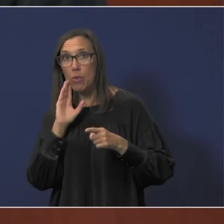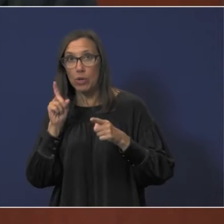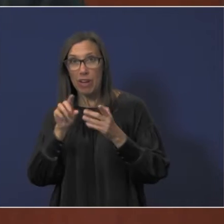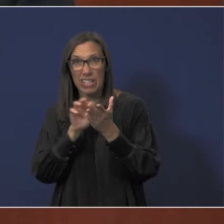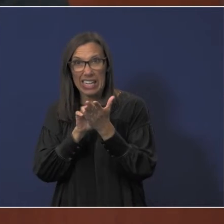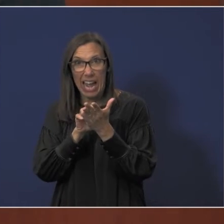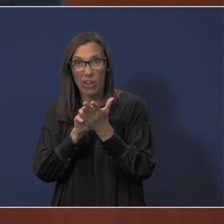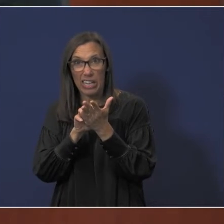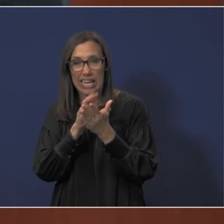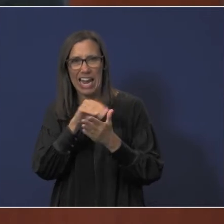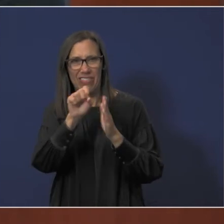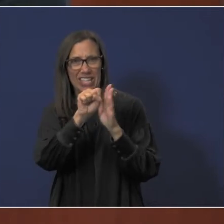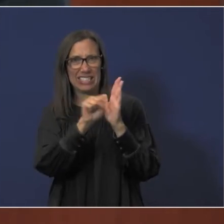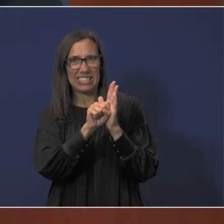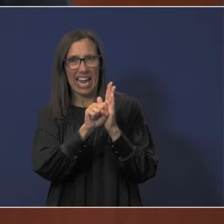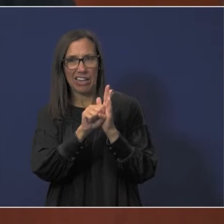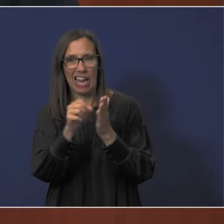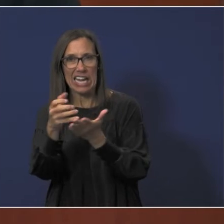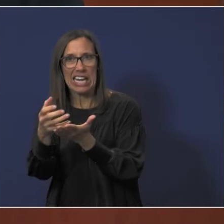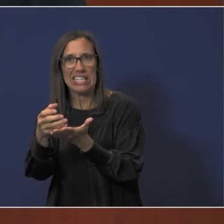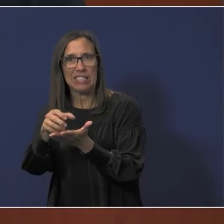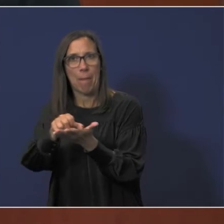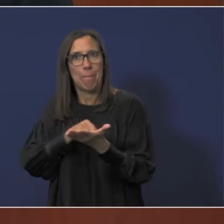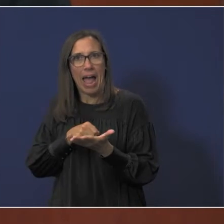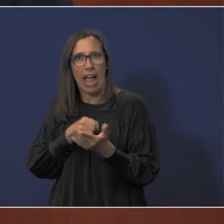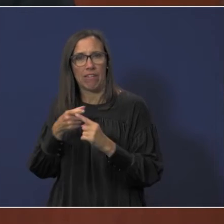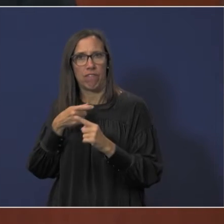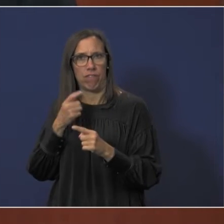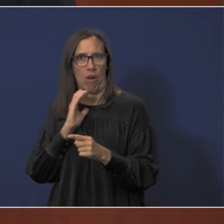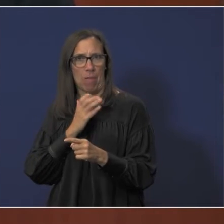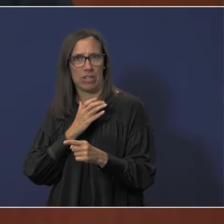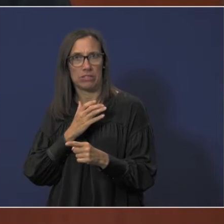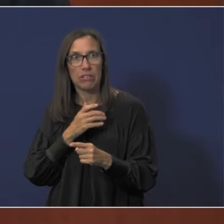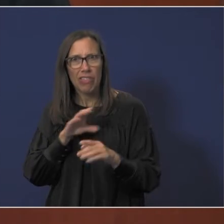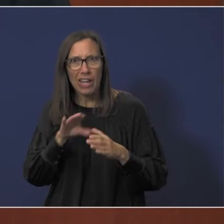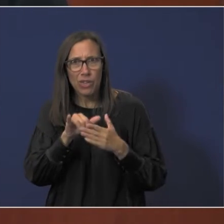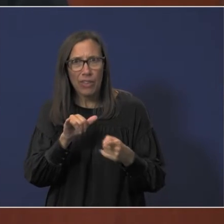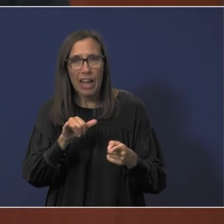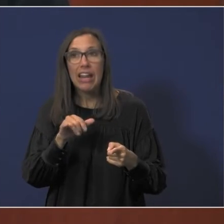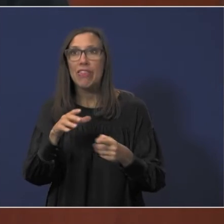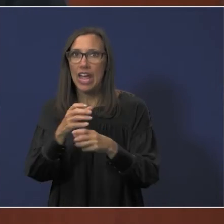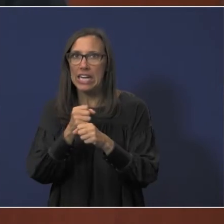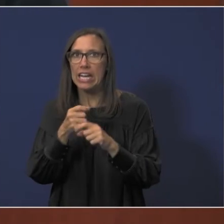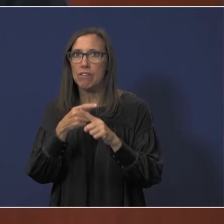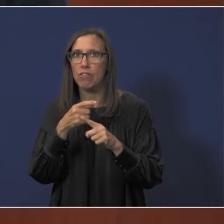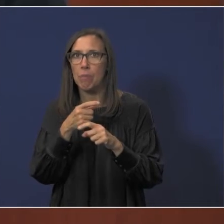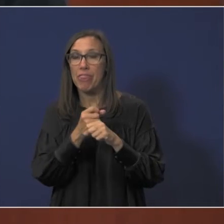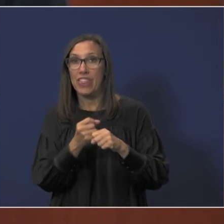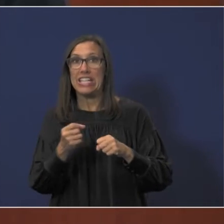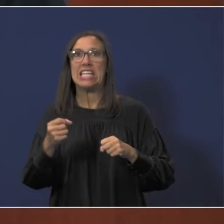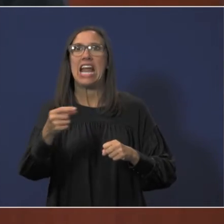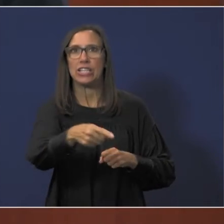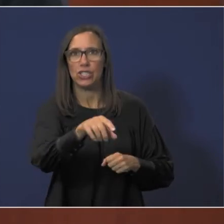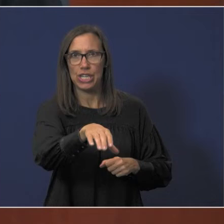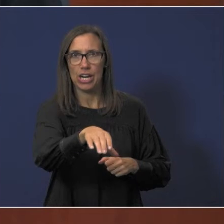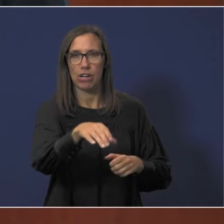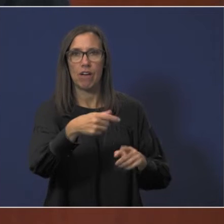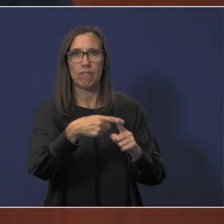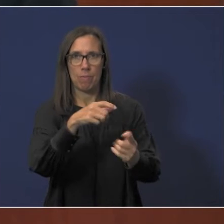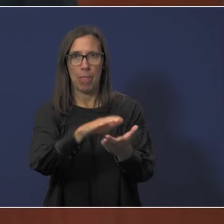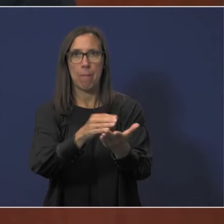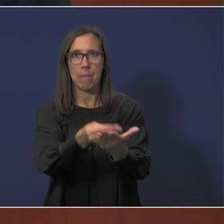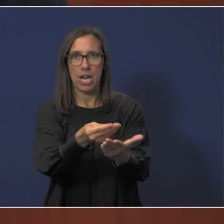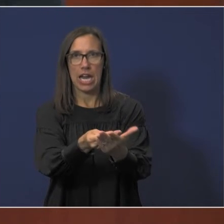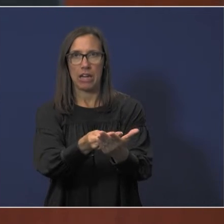basically the state takes back from us and when they do that they actually take it from us in the next fiscal year out of our money